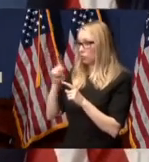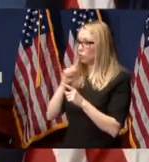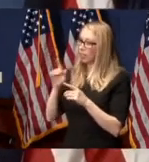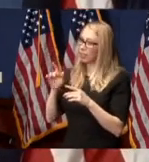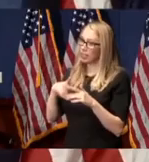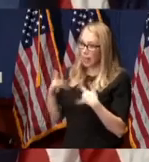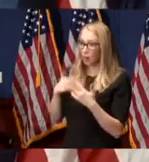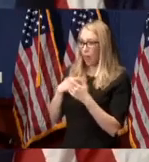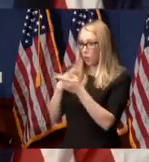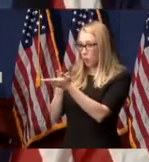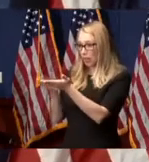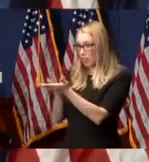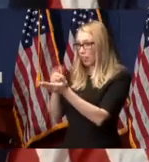to have you here, Liz. I can't see you so.